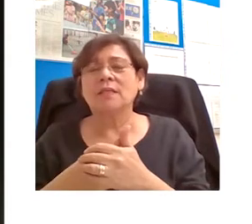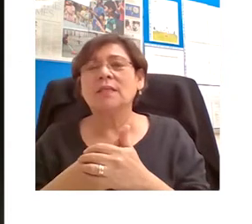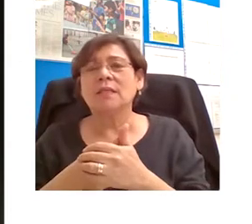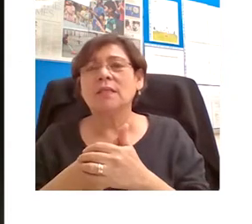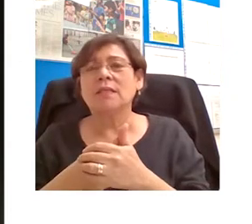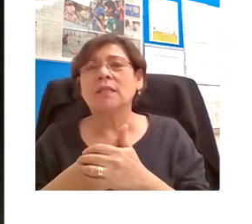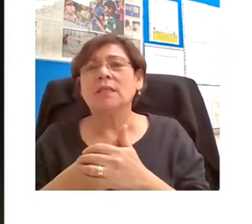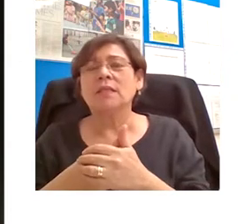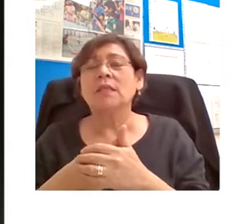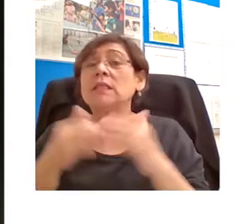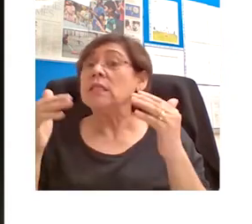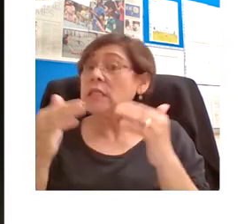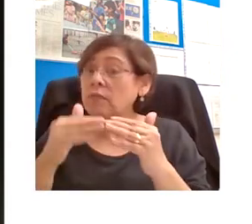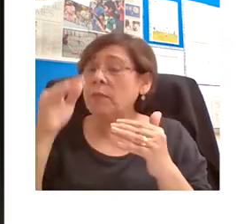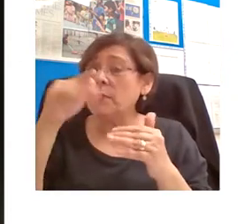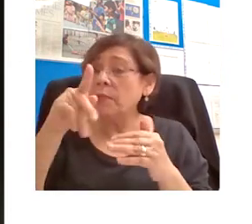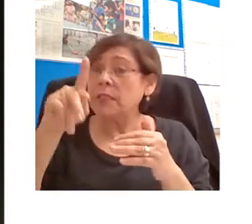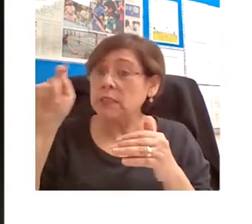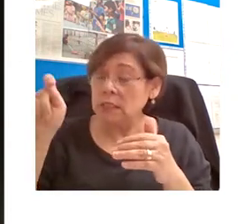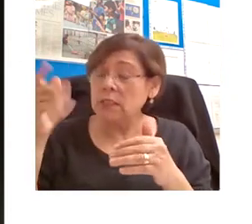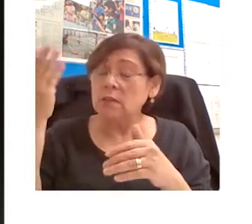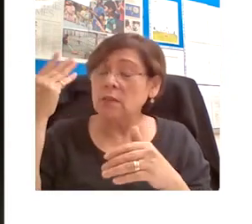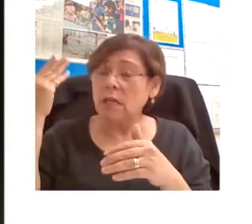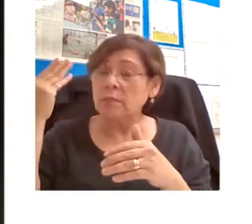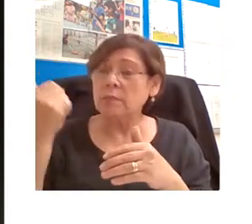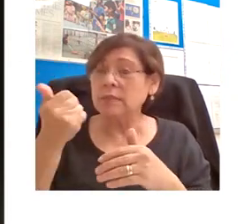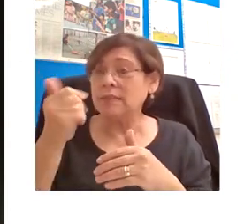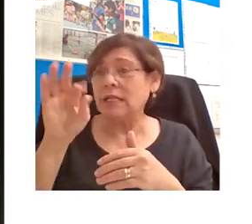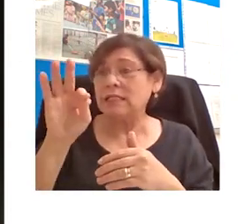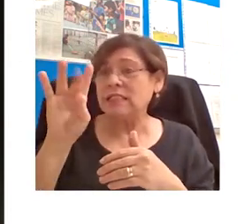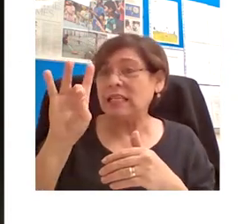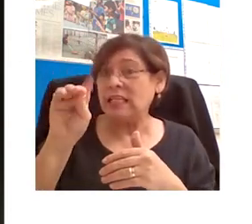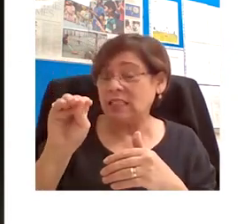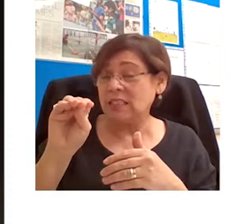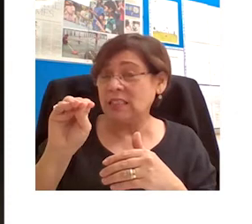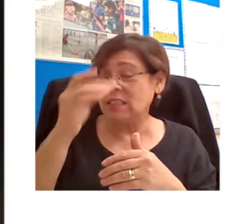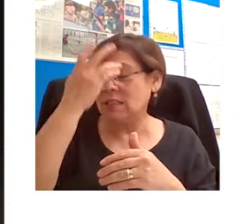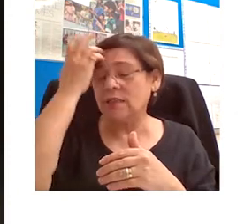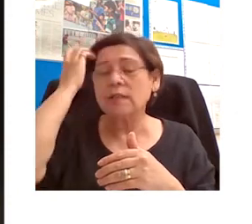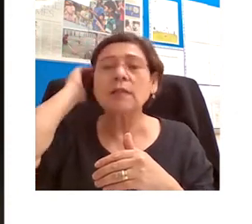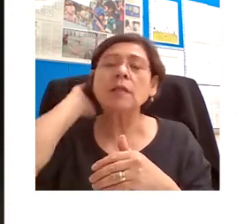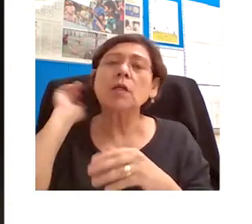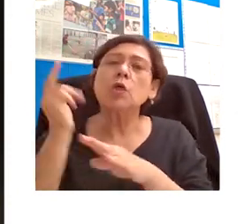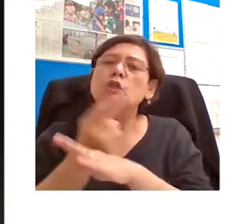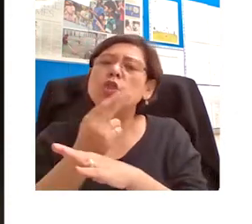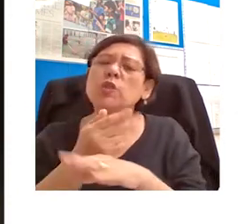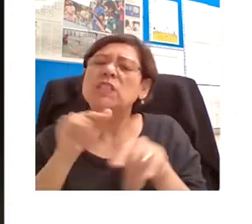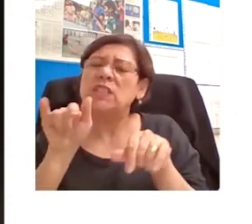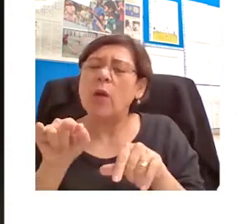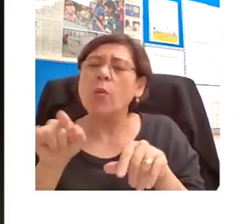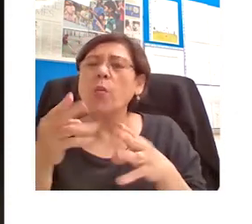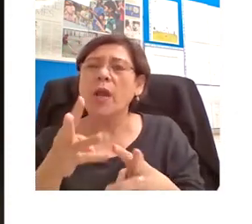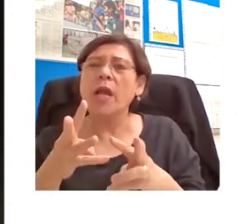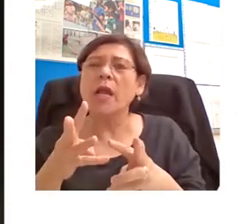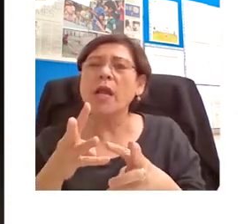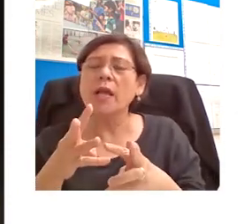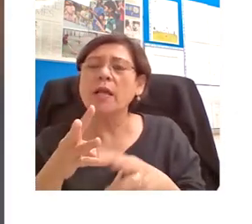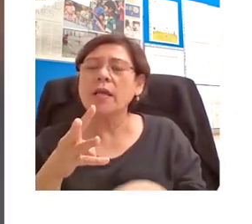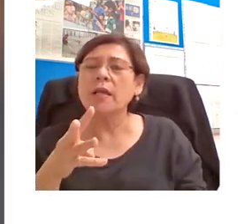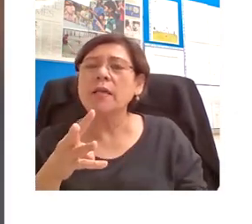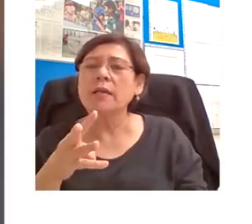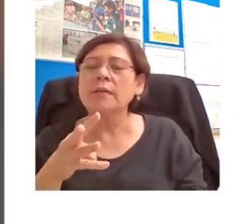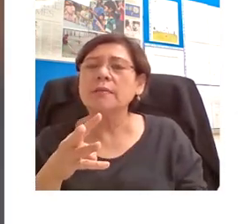So even when PowerPoint comes on stream in the late 80s, it's, it's still being used in this today, very antiquated technology.